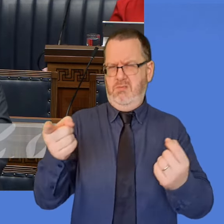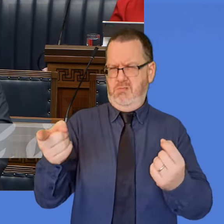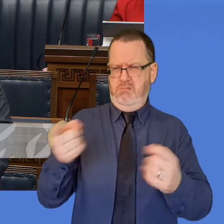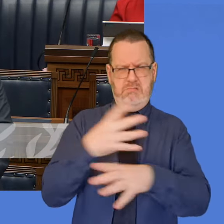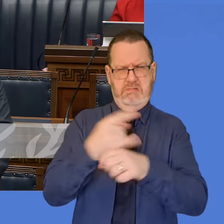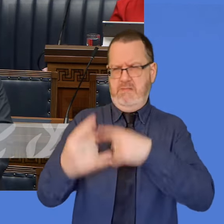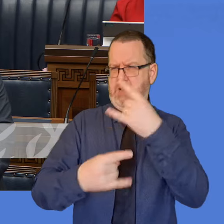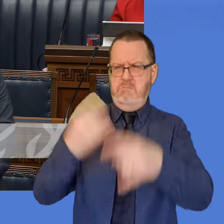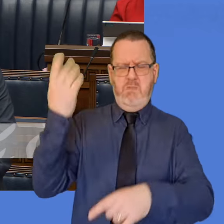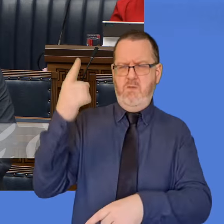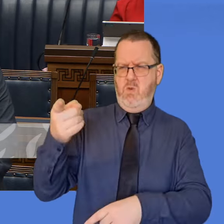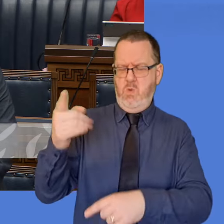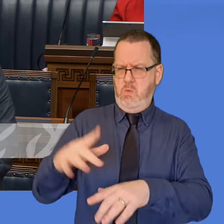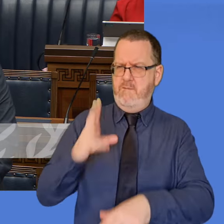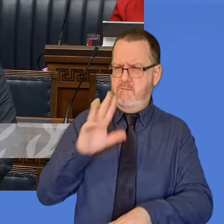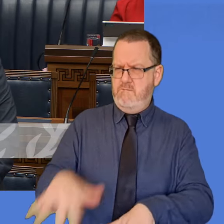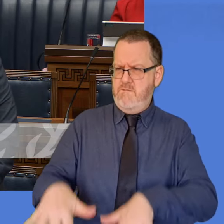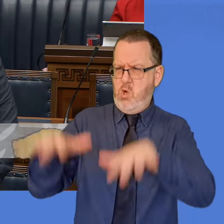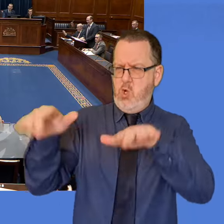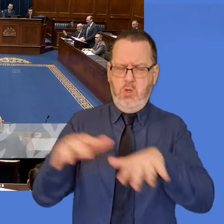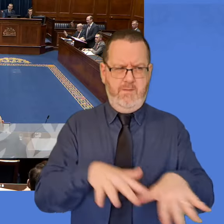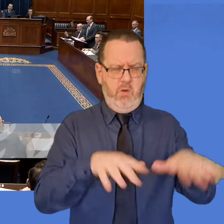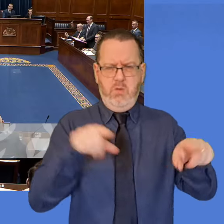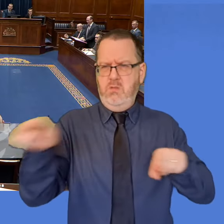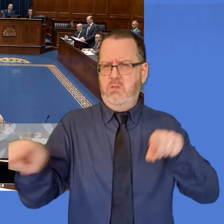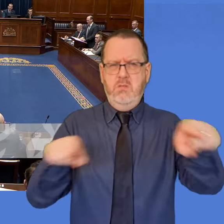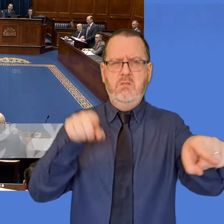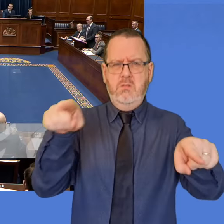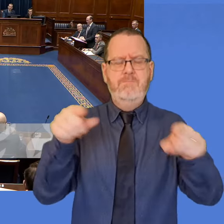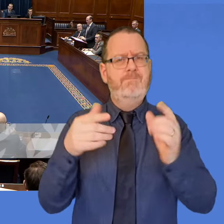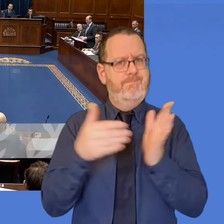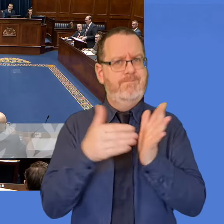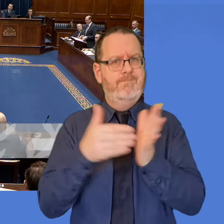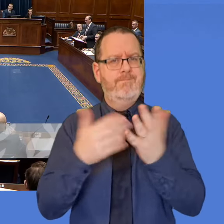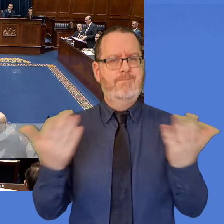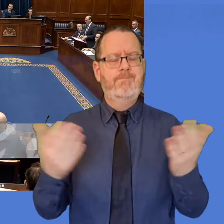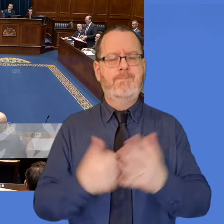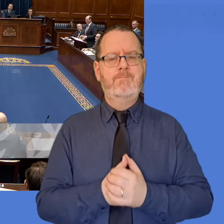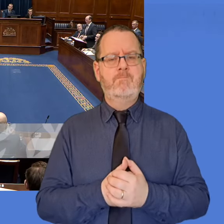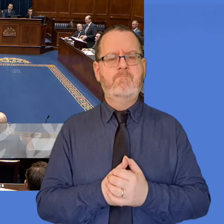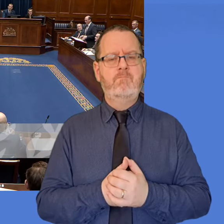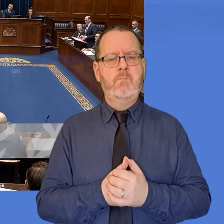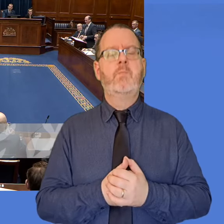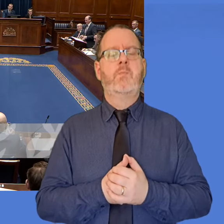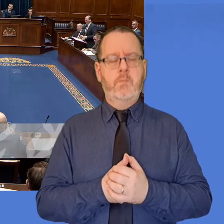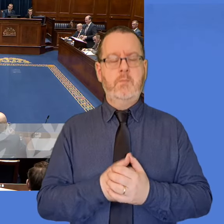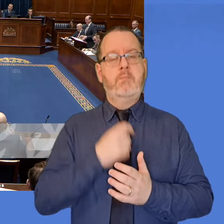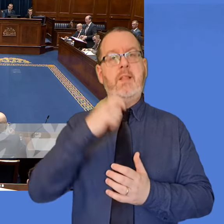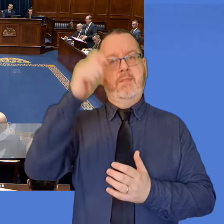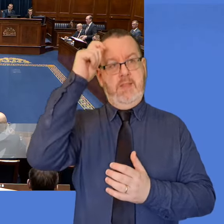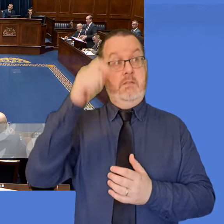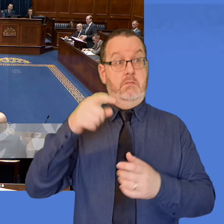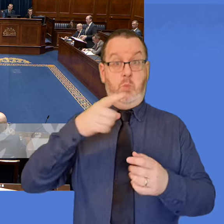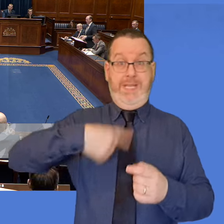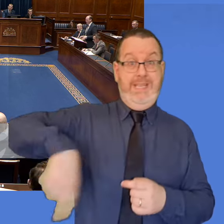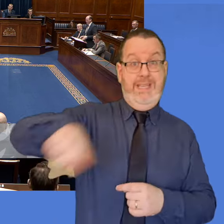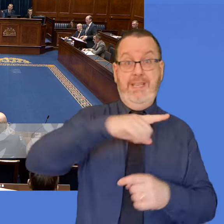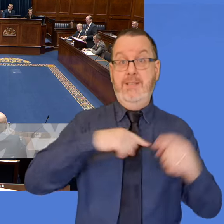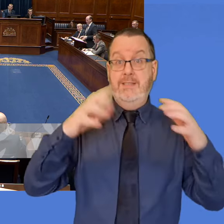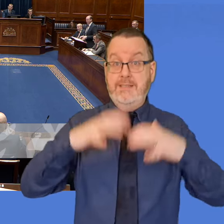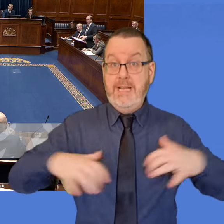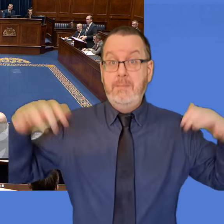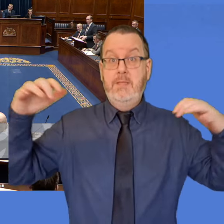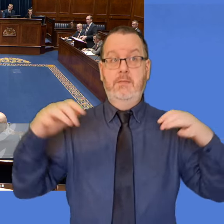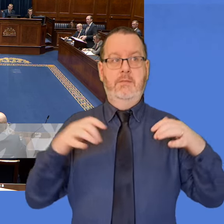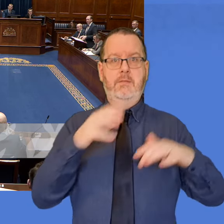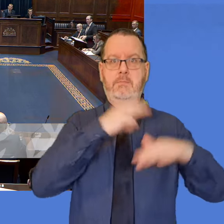that did not happen before. I think there is a responsibility on this Assembly and on the Executive to